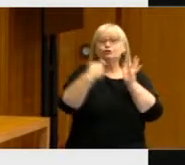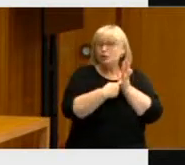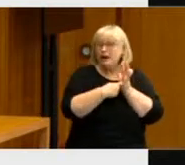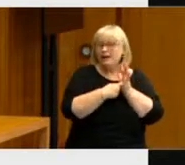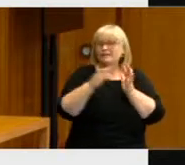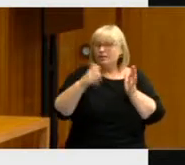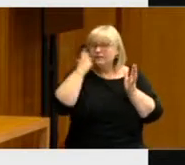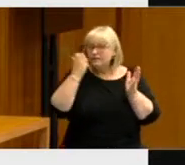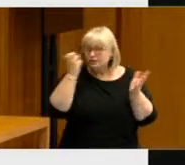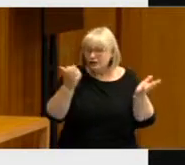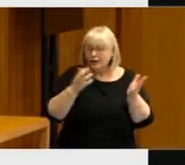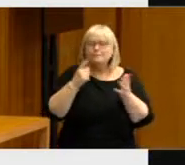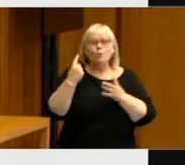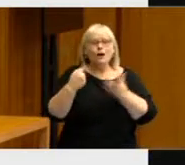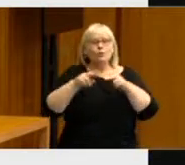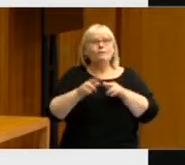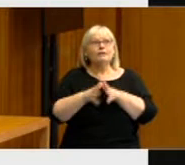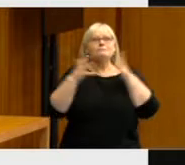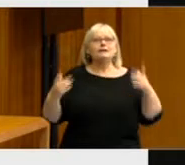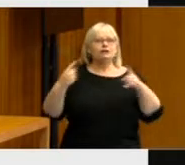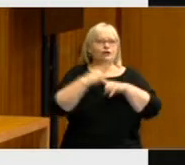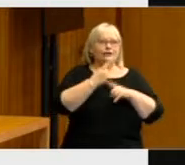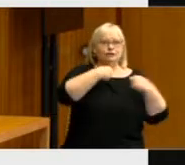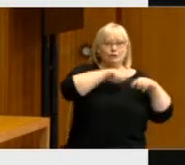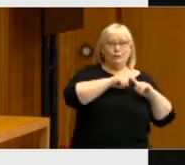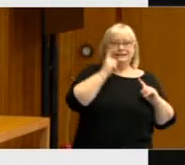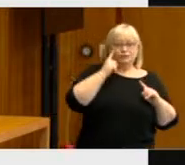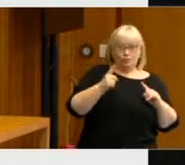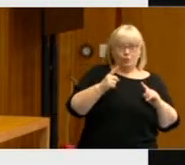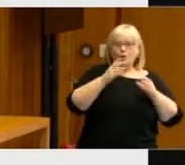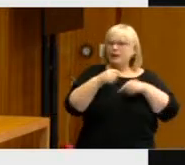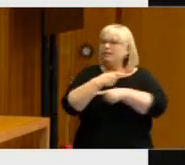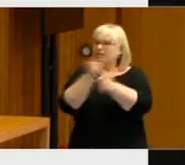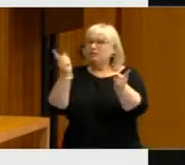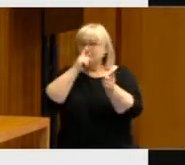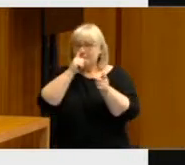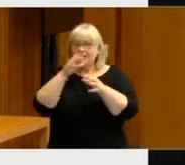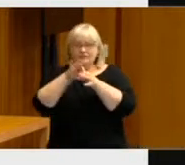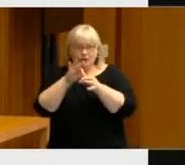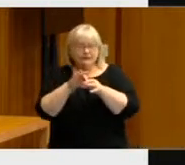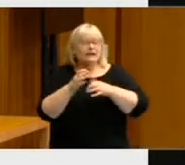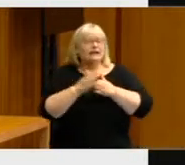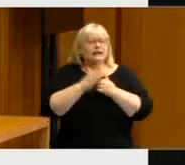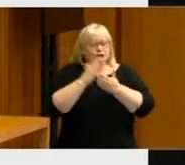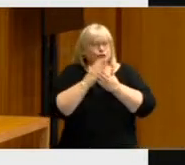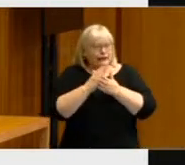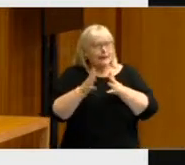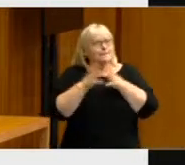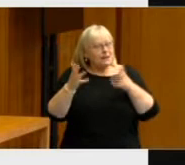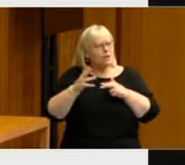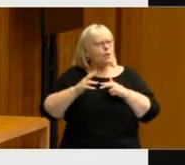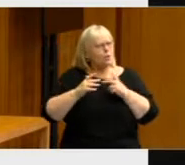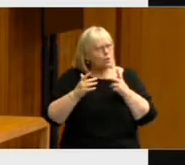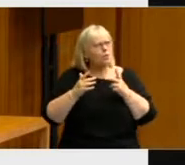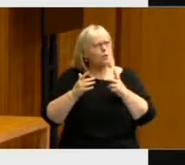And one of the major changes that we've seen in the electorate over the last 20 years is this really quite significant build-up